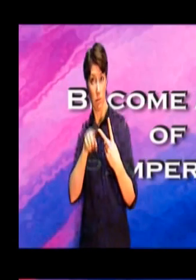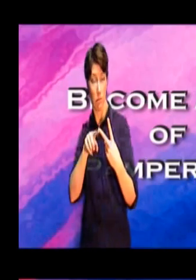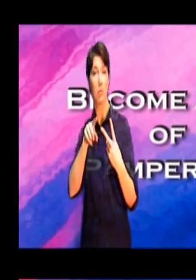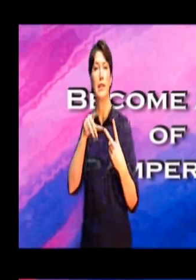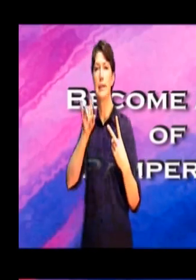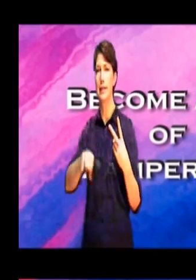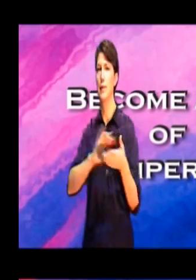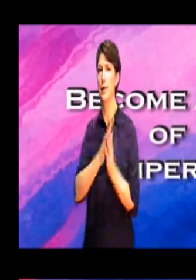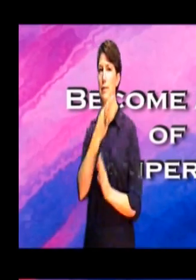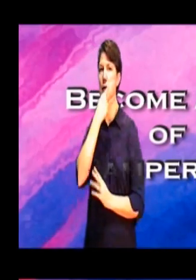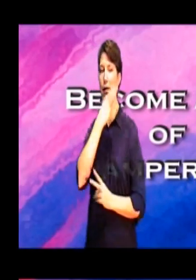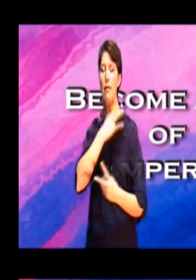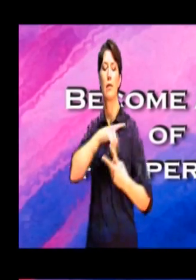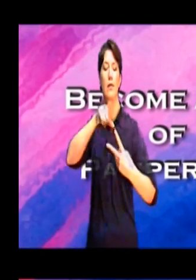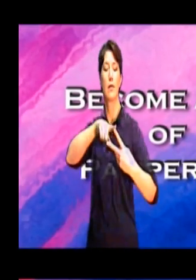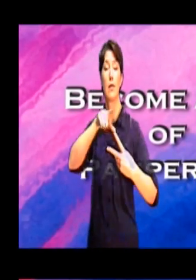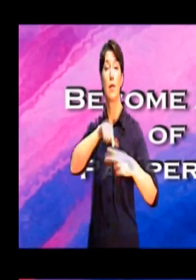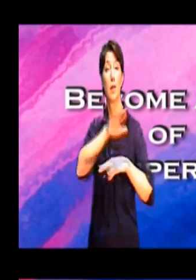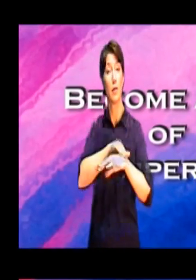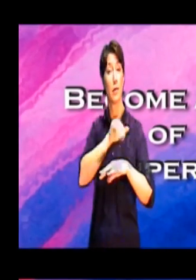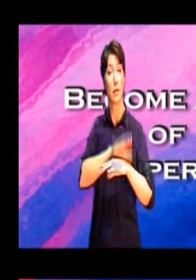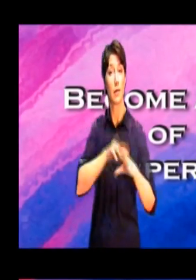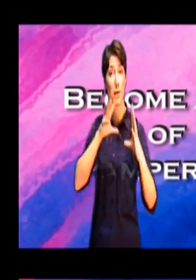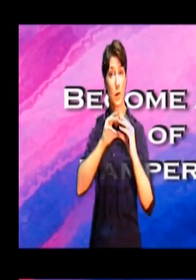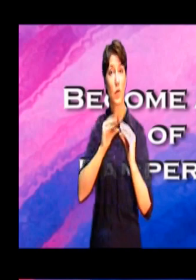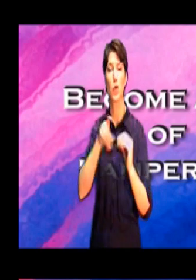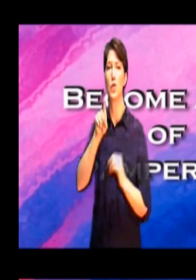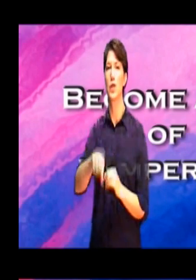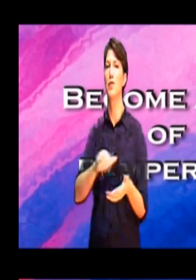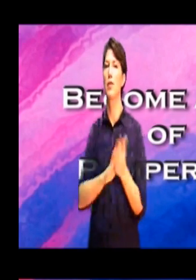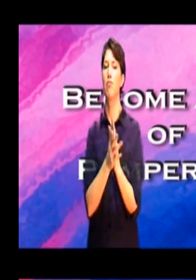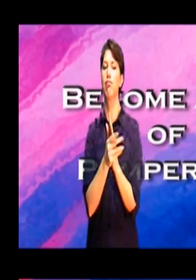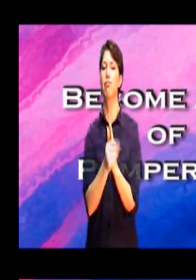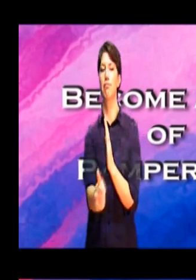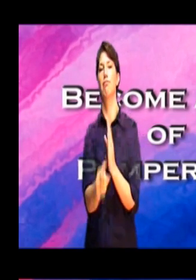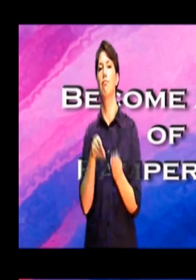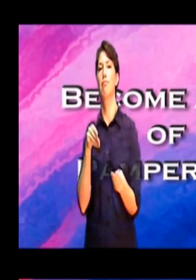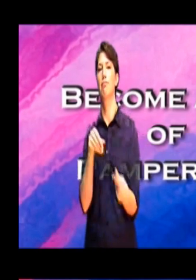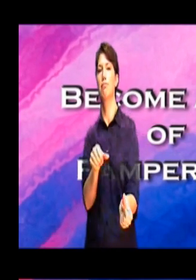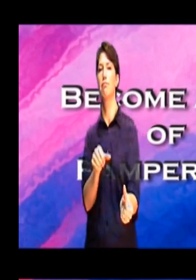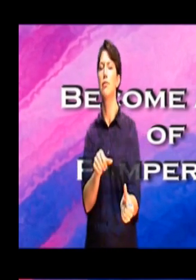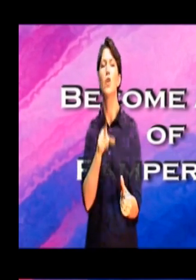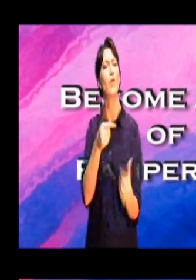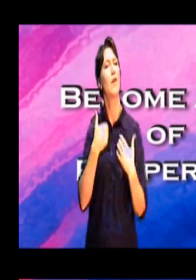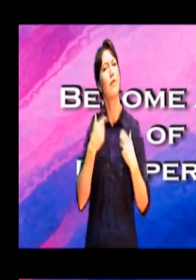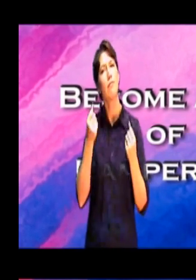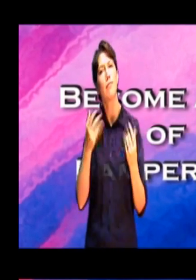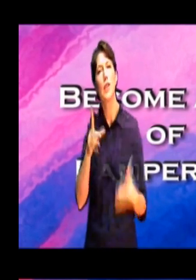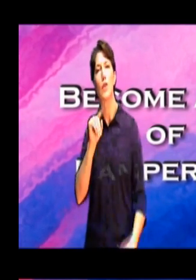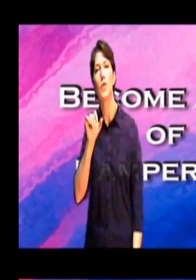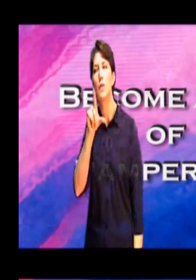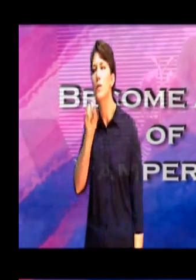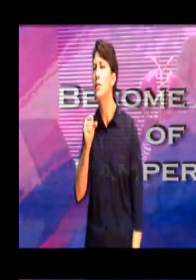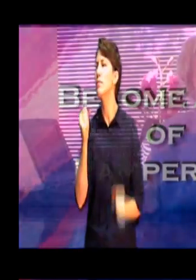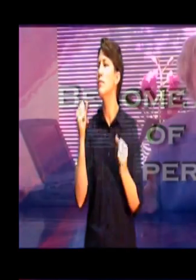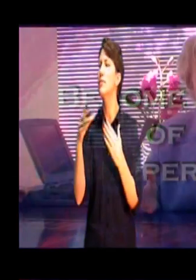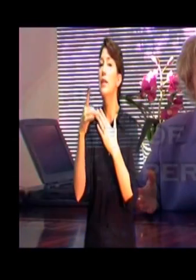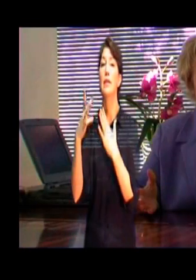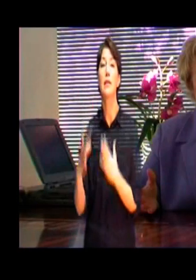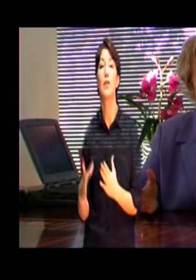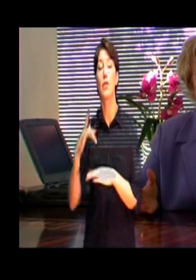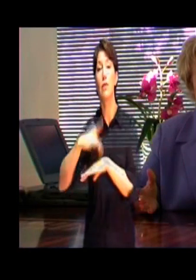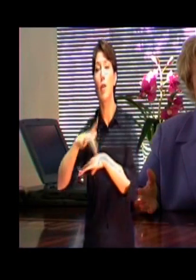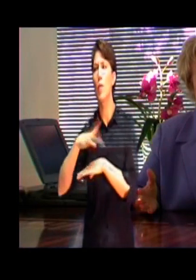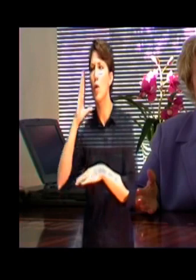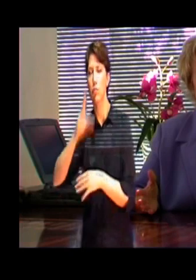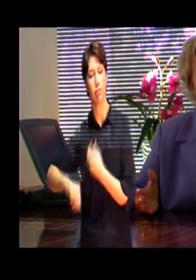Become a master of the pampering session. And we have many tools. You have many leaders around you who will show you how to do